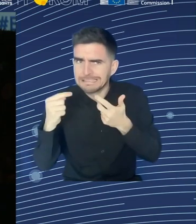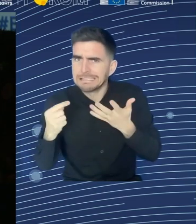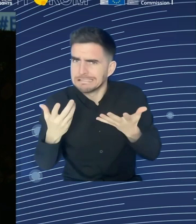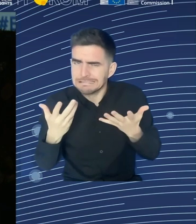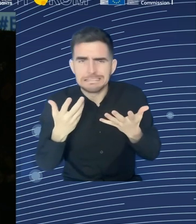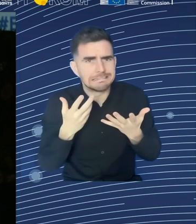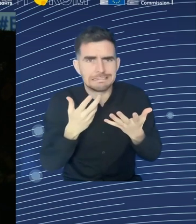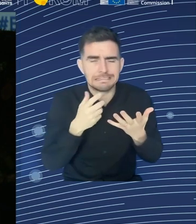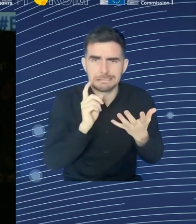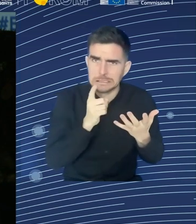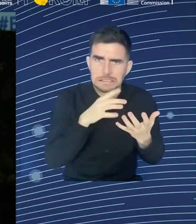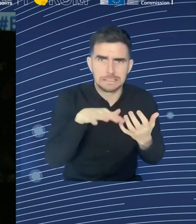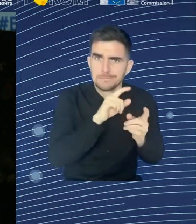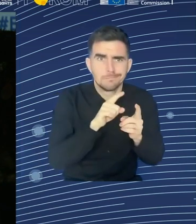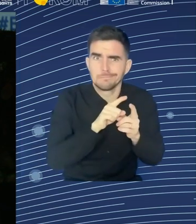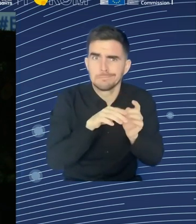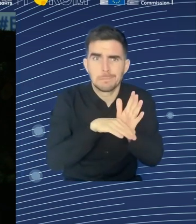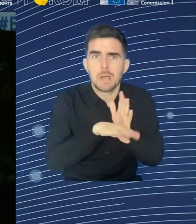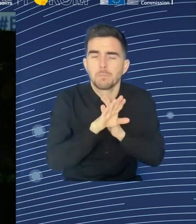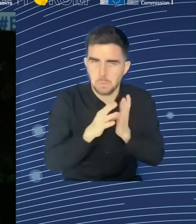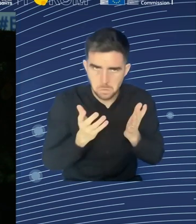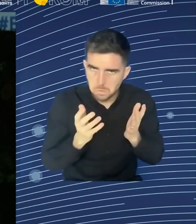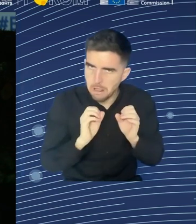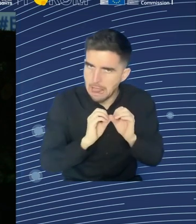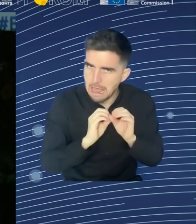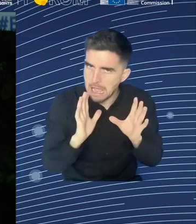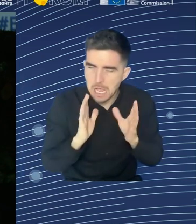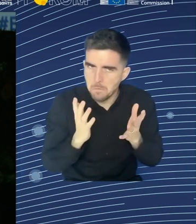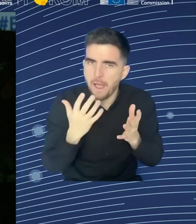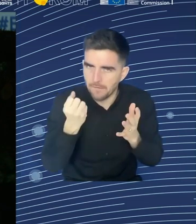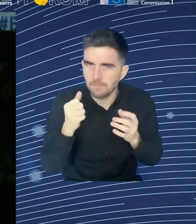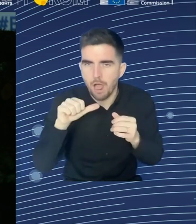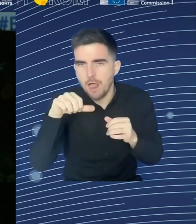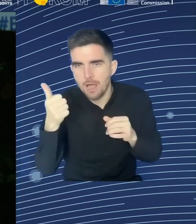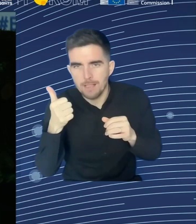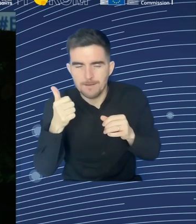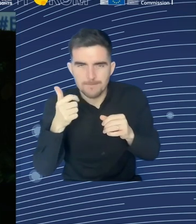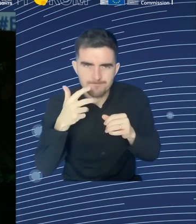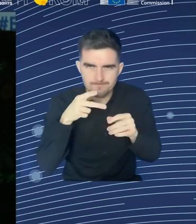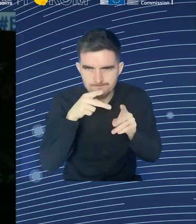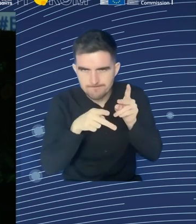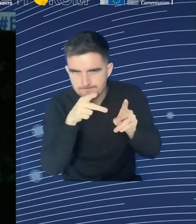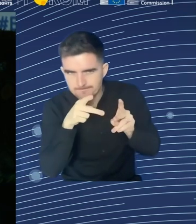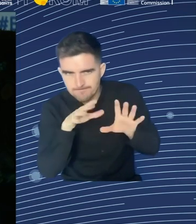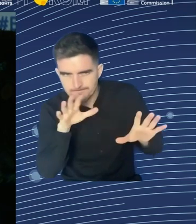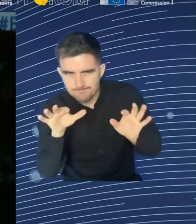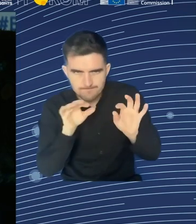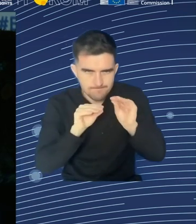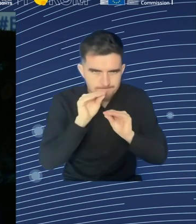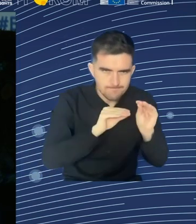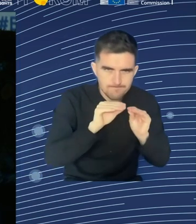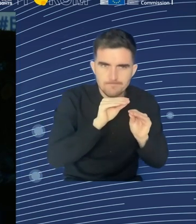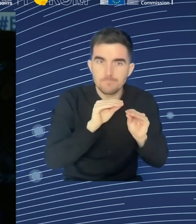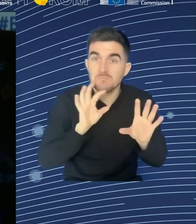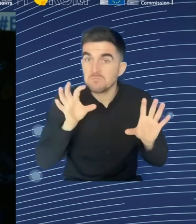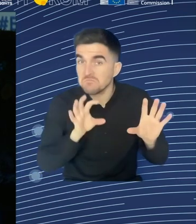states level in particular, but also at the EU level and the fiscal stabilizers have played an important role. Nevertheless, nevertheless, because of